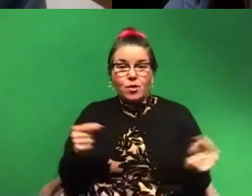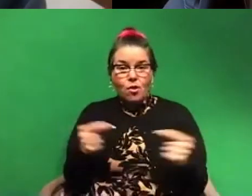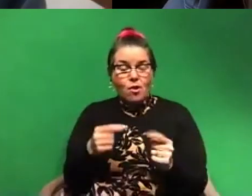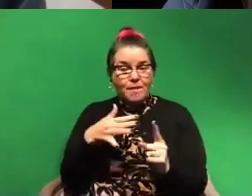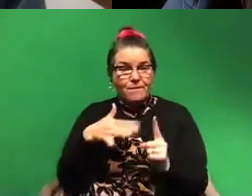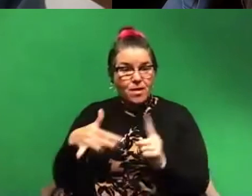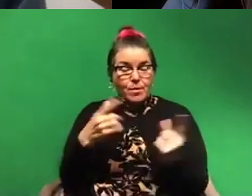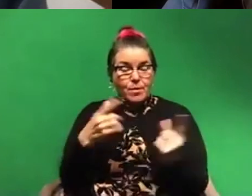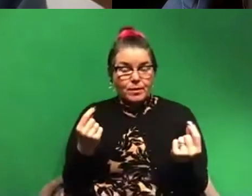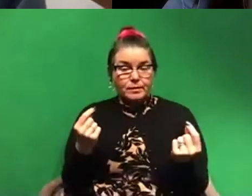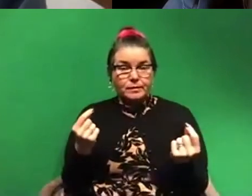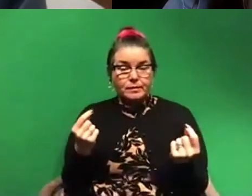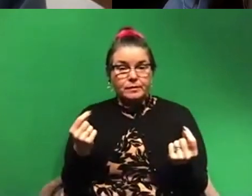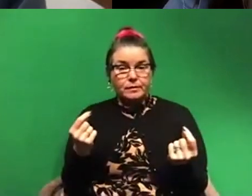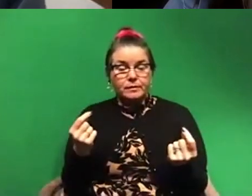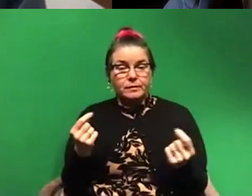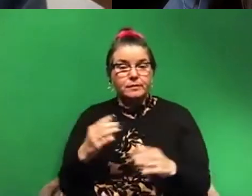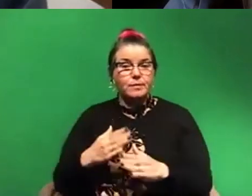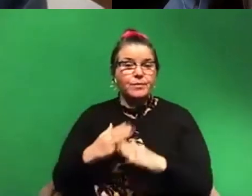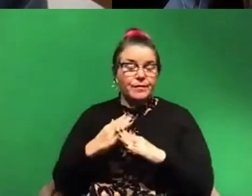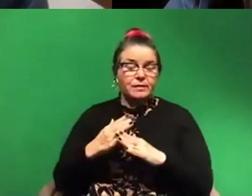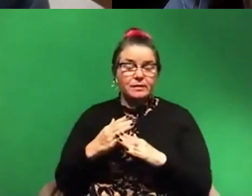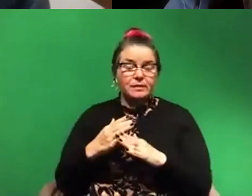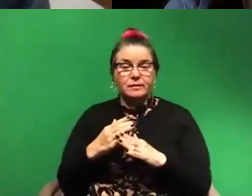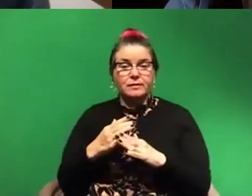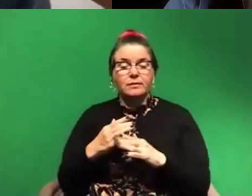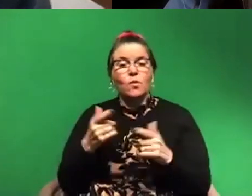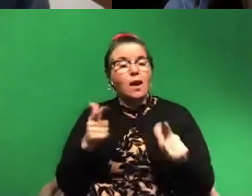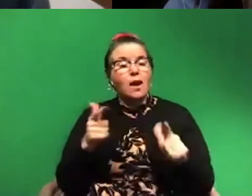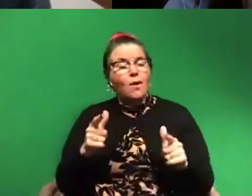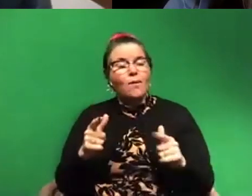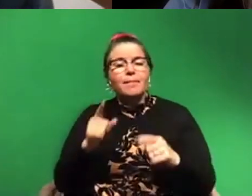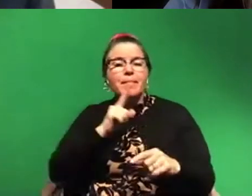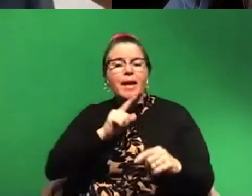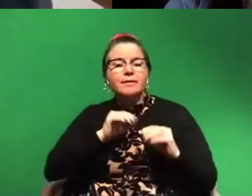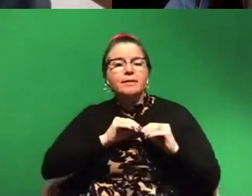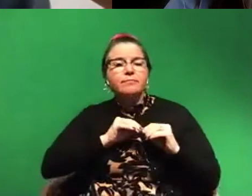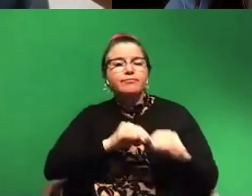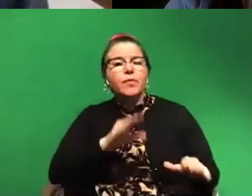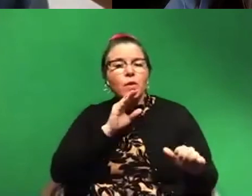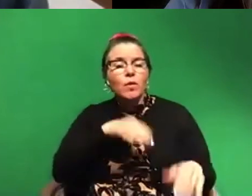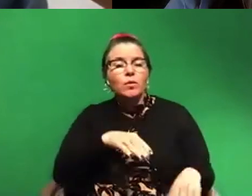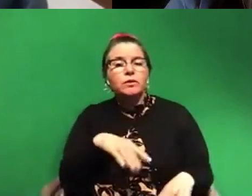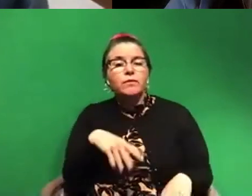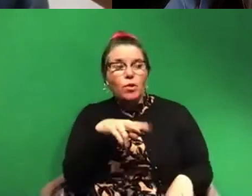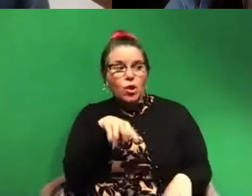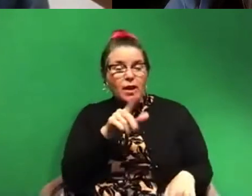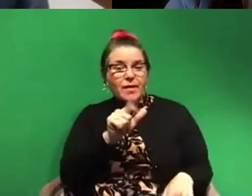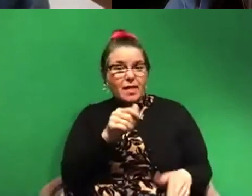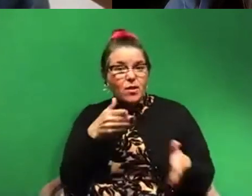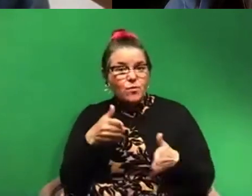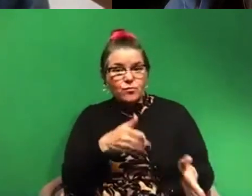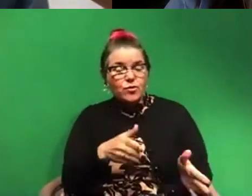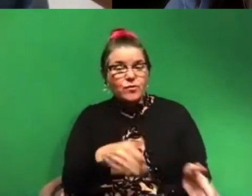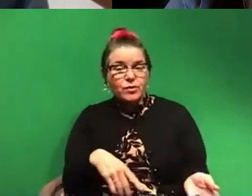by preventing or allowing plastics to wash into the ocean. And here, if you look at the LA river, sometimes you will be able to see